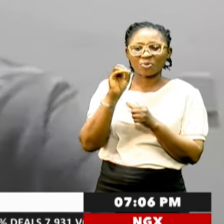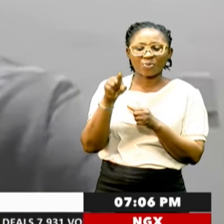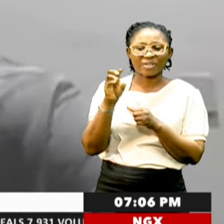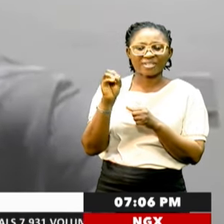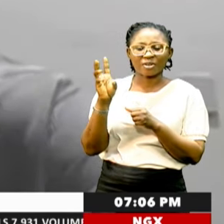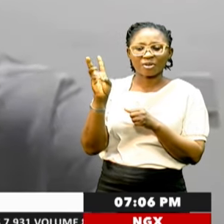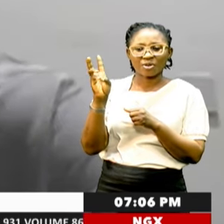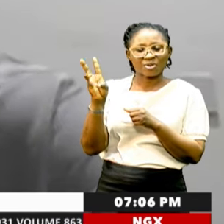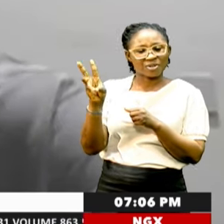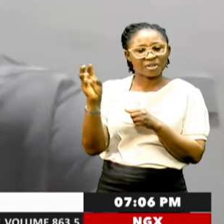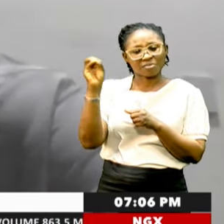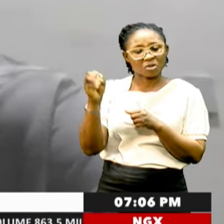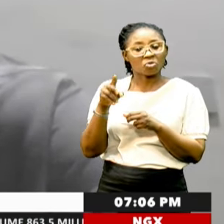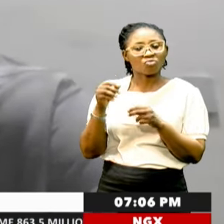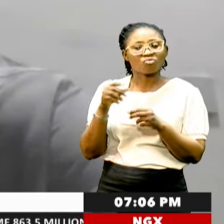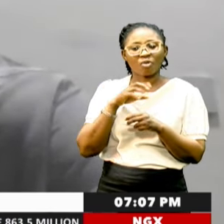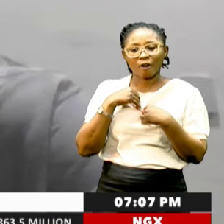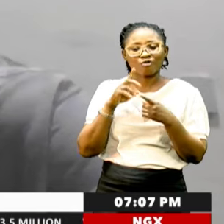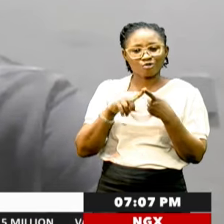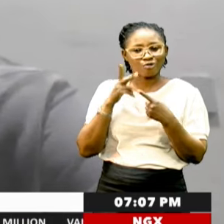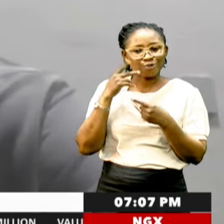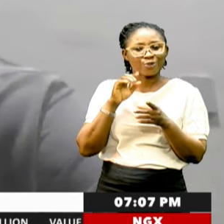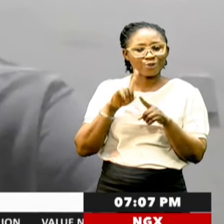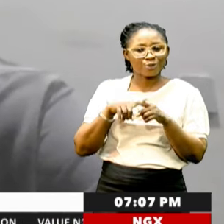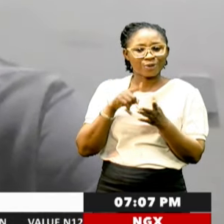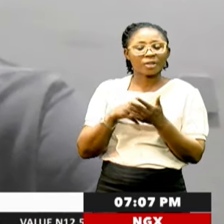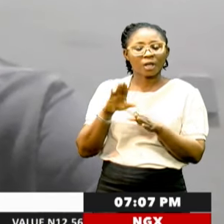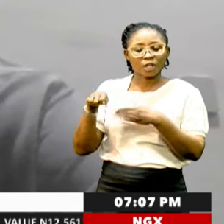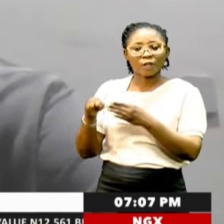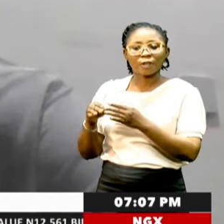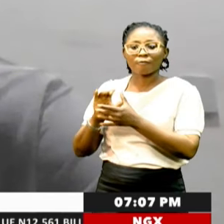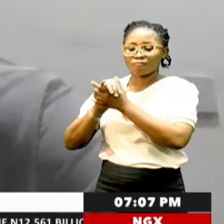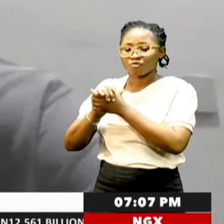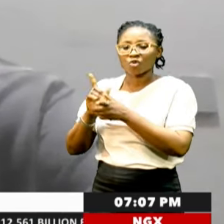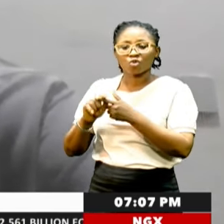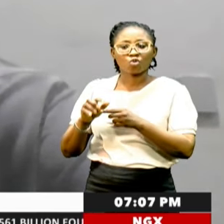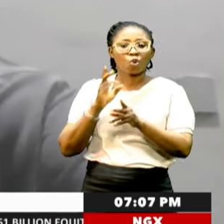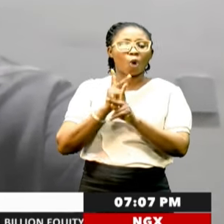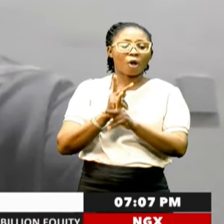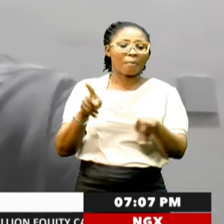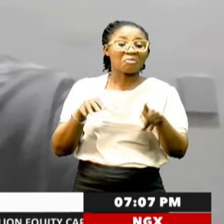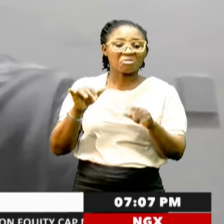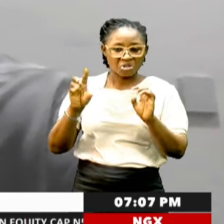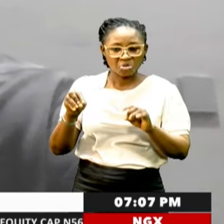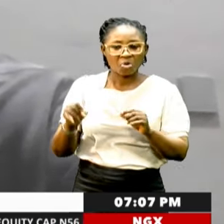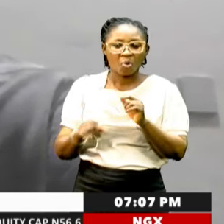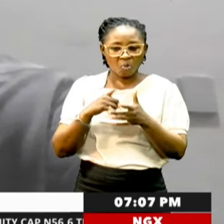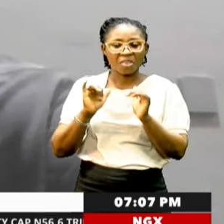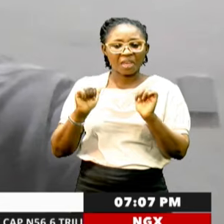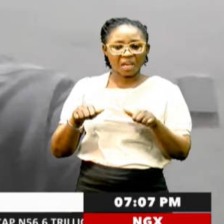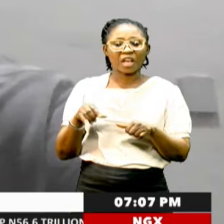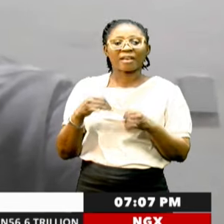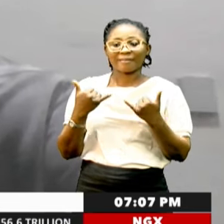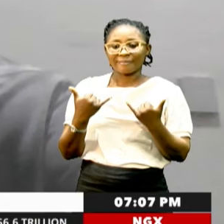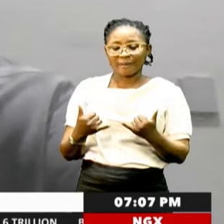So, you will have to, obviously, look into all of these things and give a plus to the Conservative Party. has done the most that it can. It's time for the